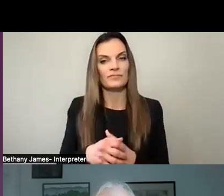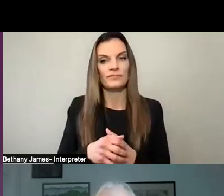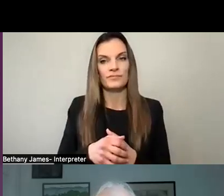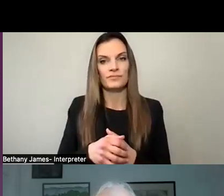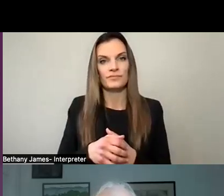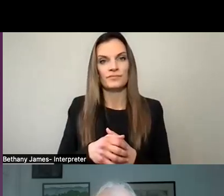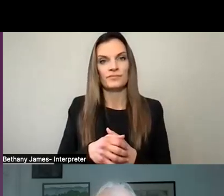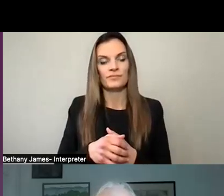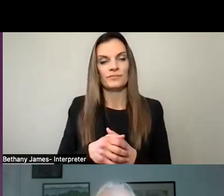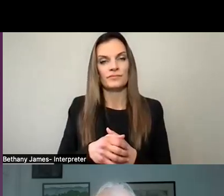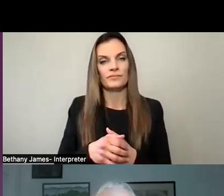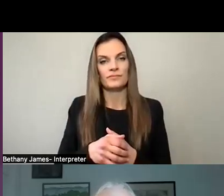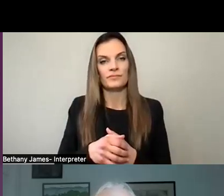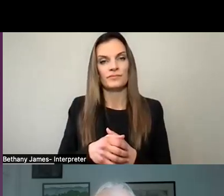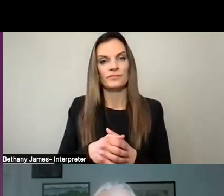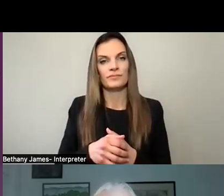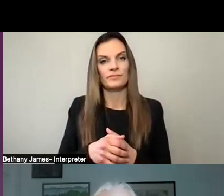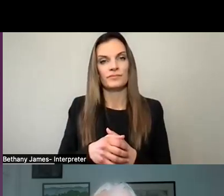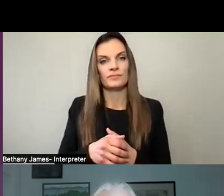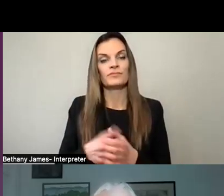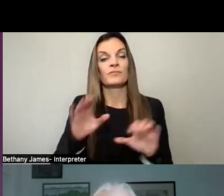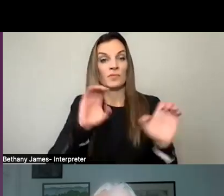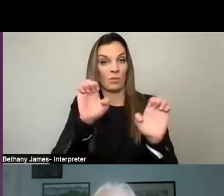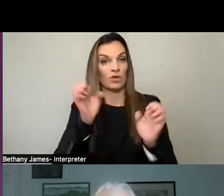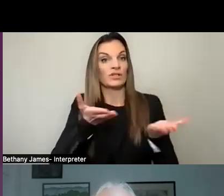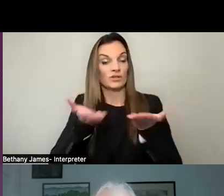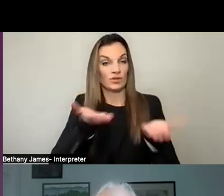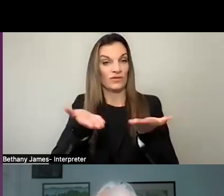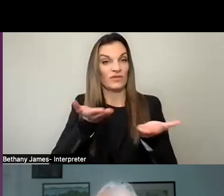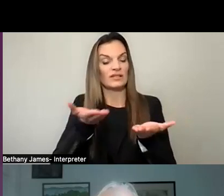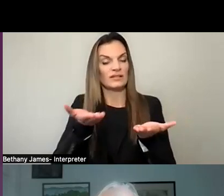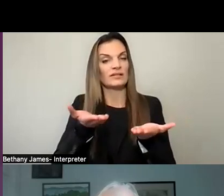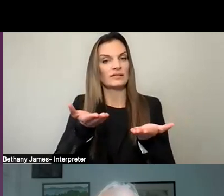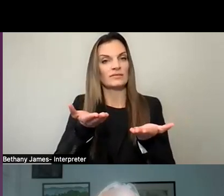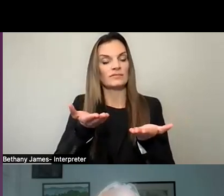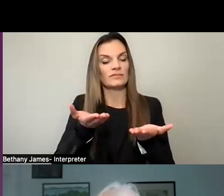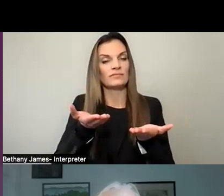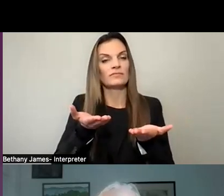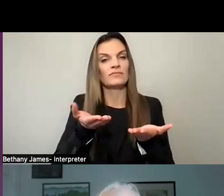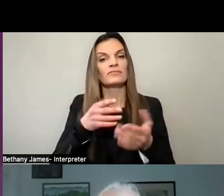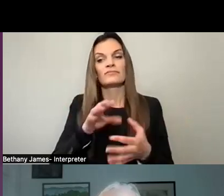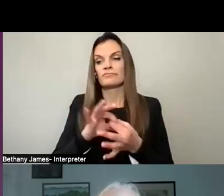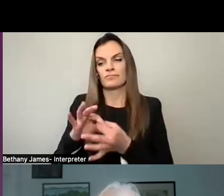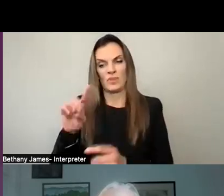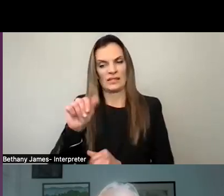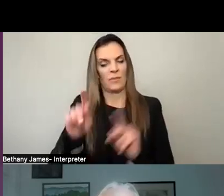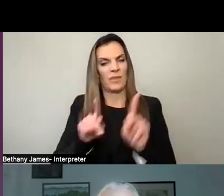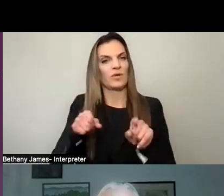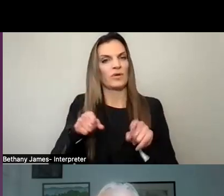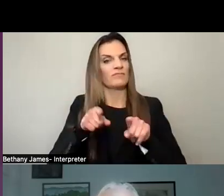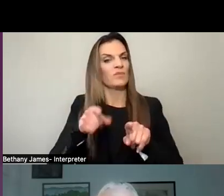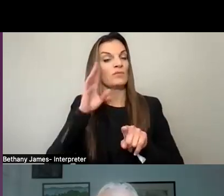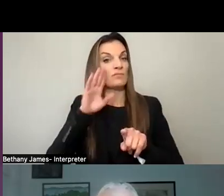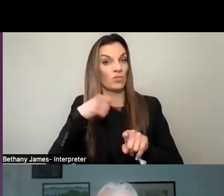between our emergency services and disabled people. And we have a